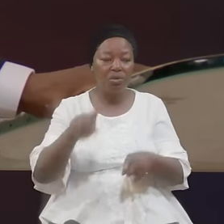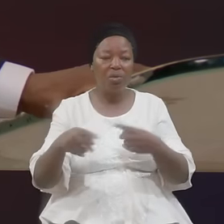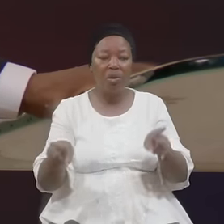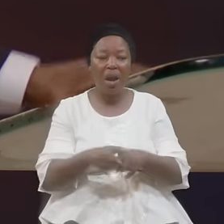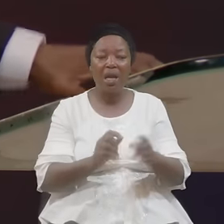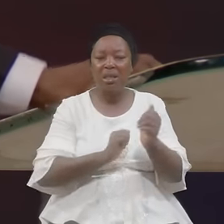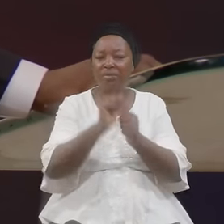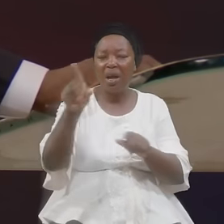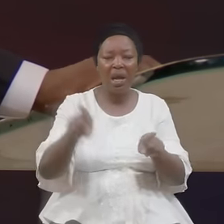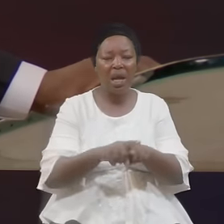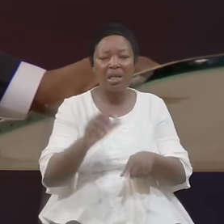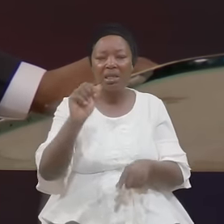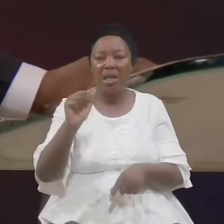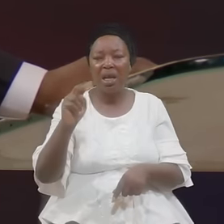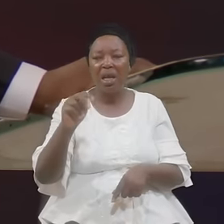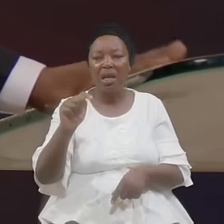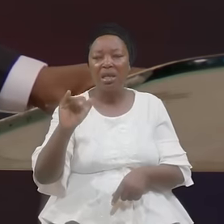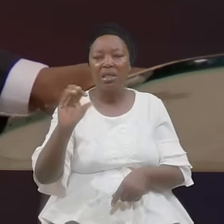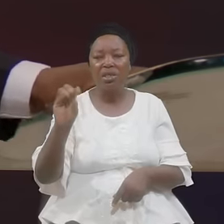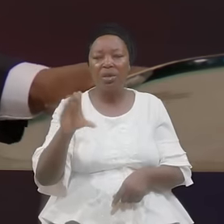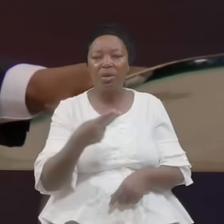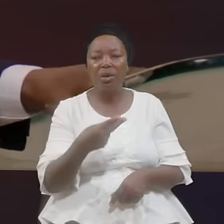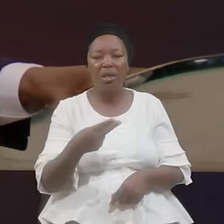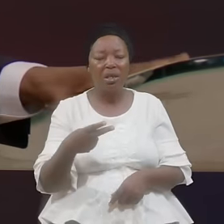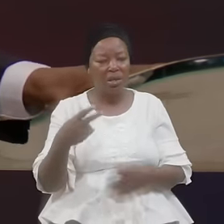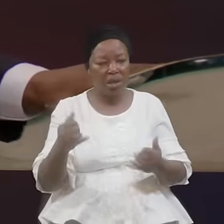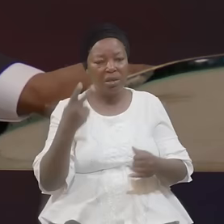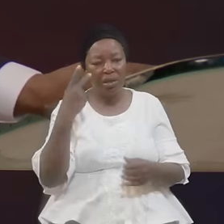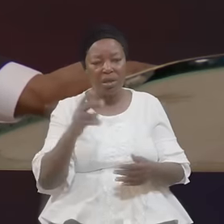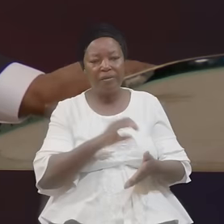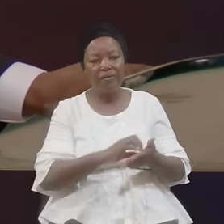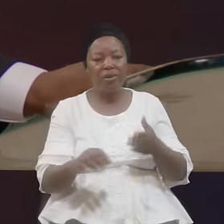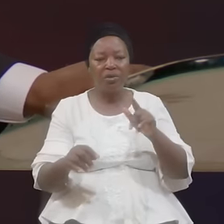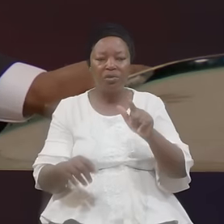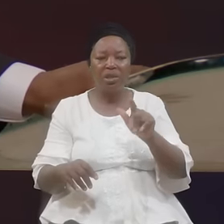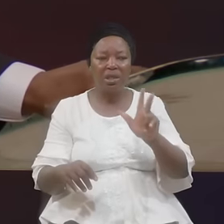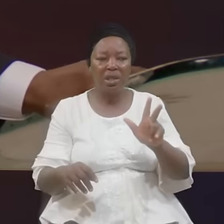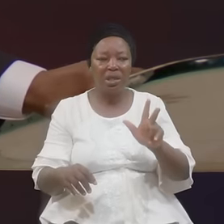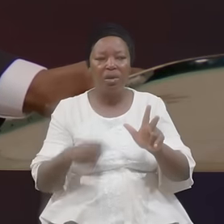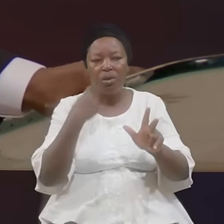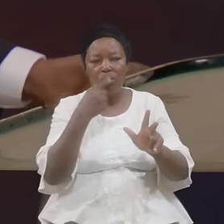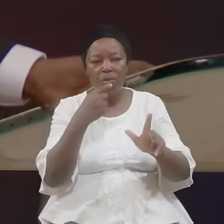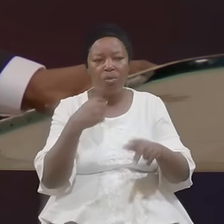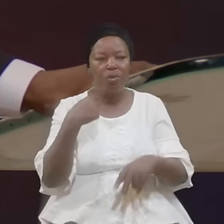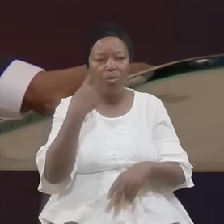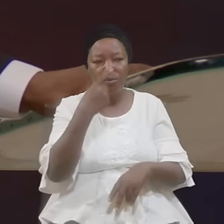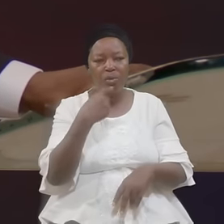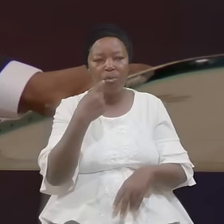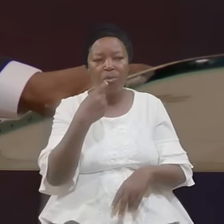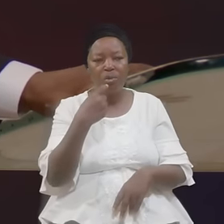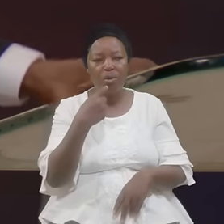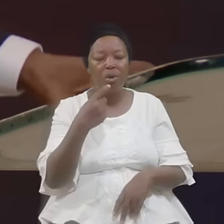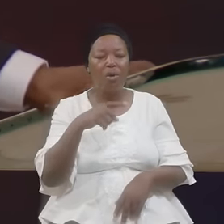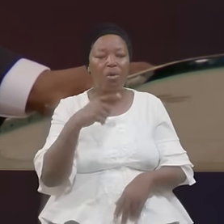As Until Look at Verse 23 In Verse 23 Who When He Came